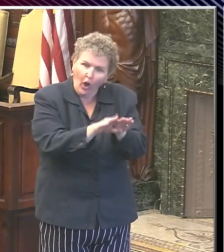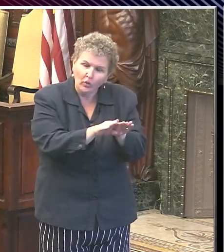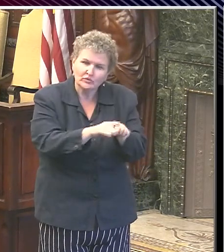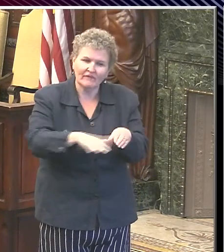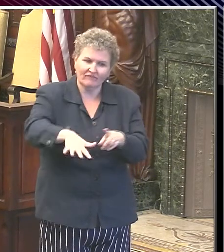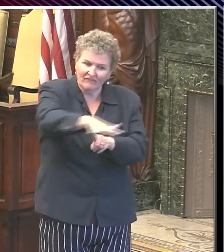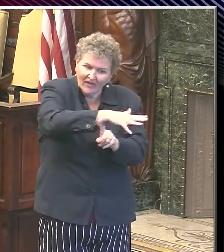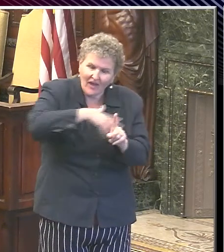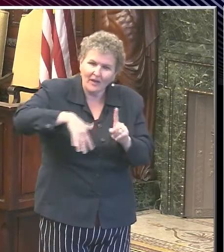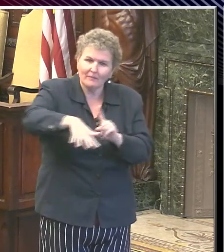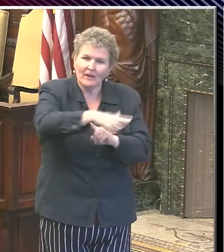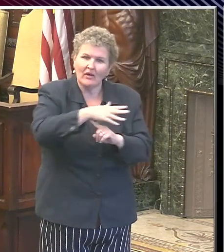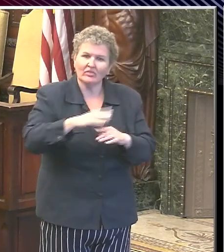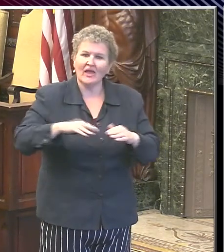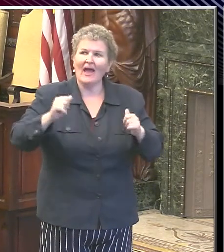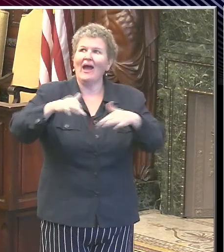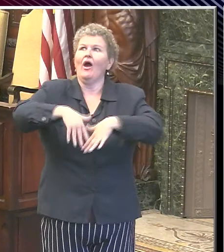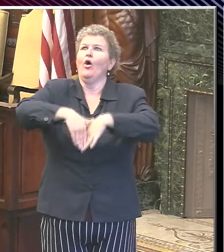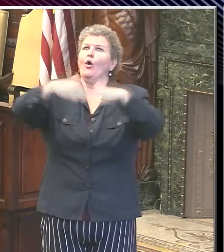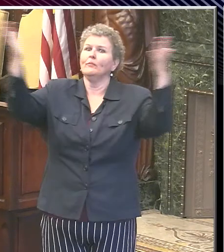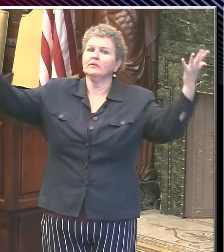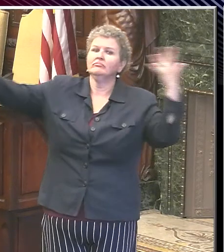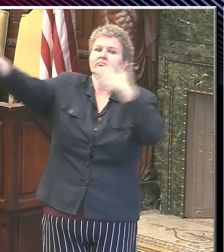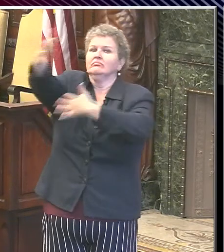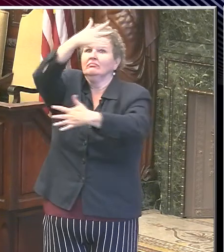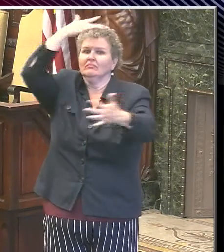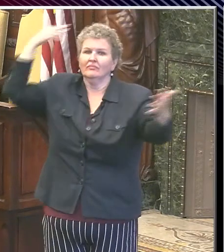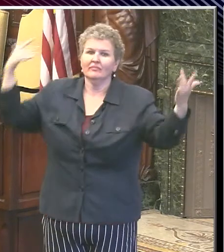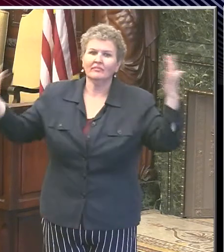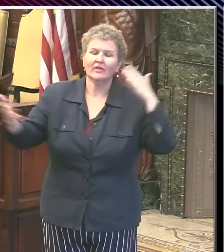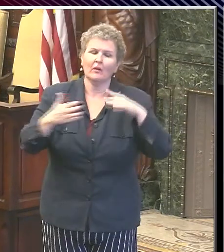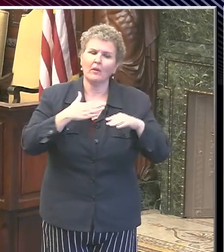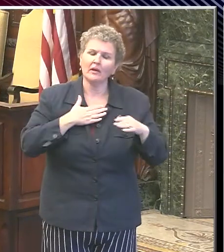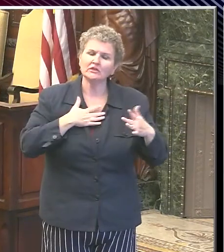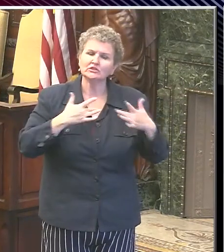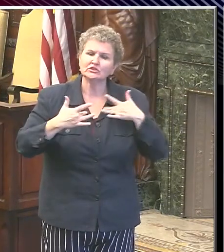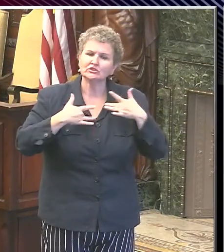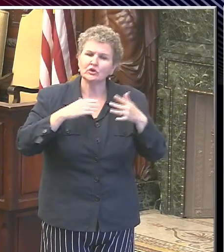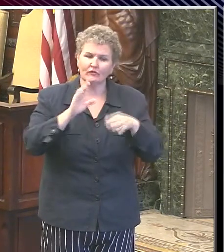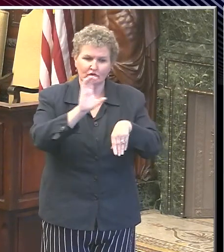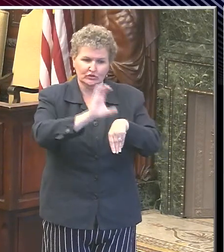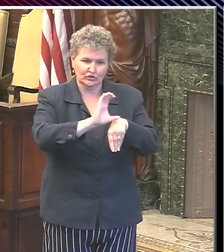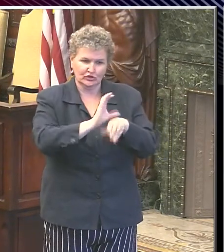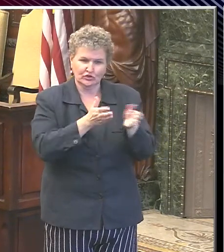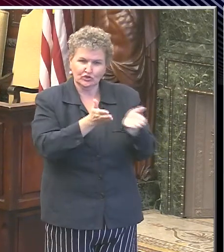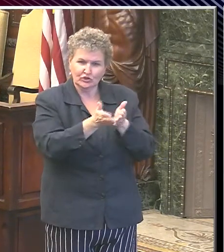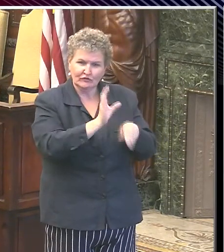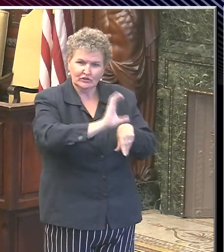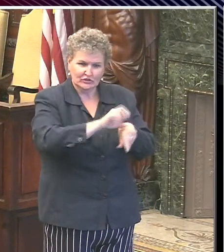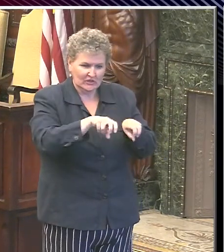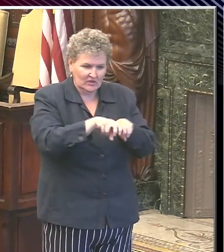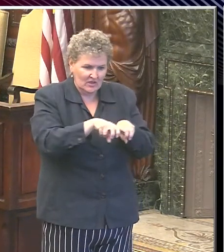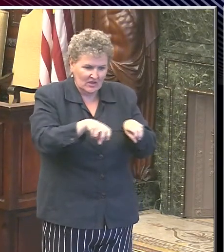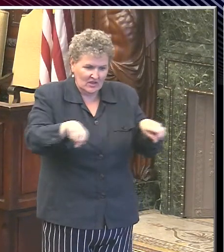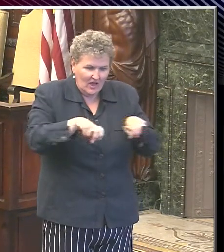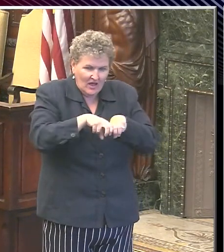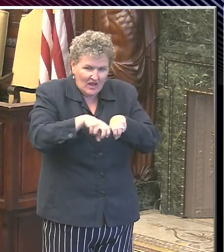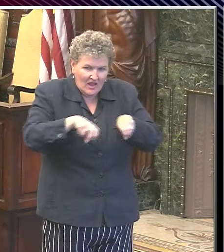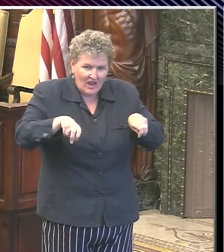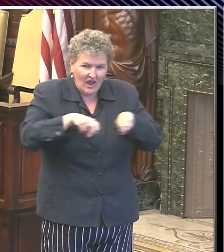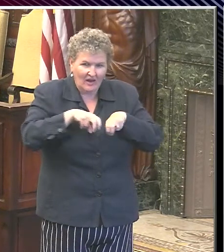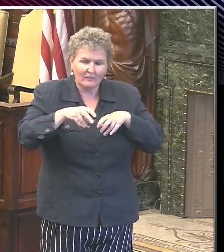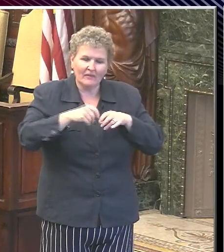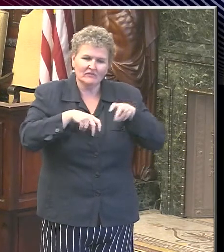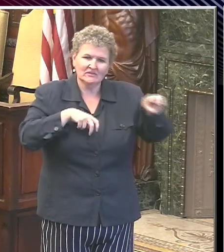wearing masks? Yeah, we're particularly concerned about religious services. People tend to be very close together. And when people are singing